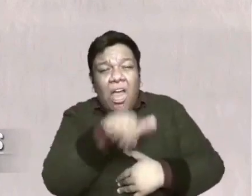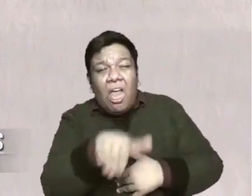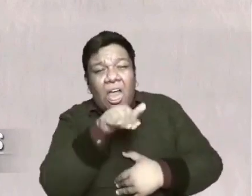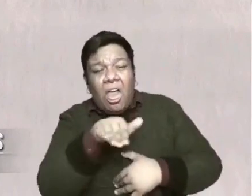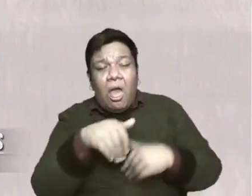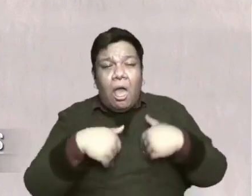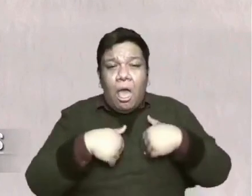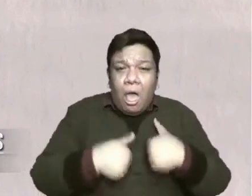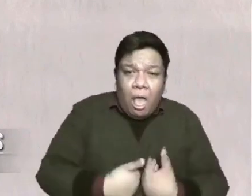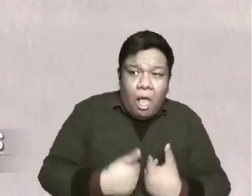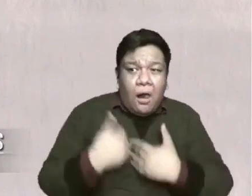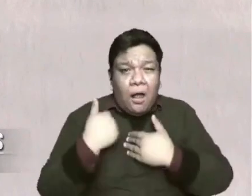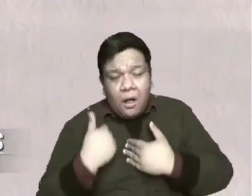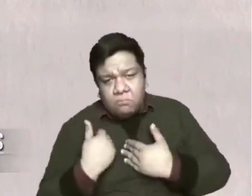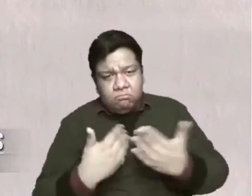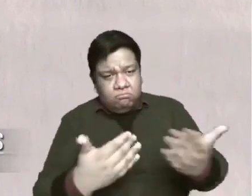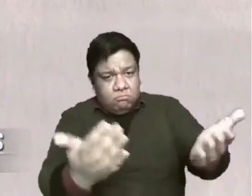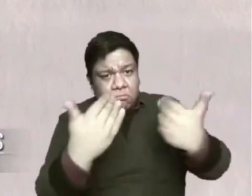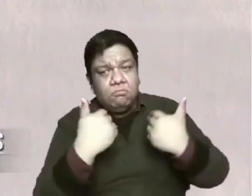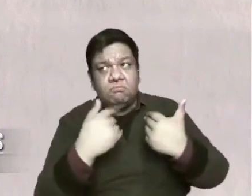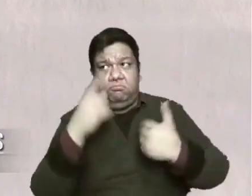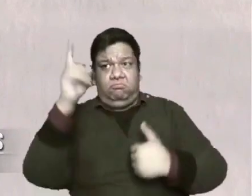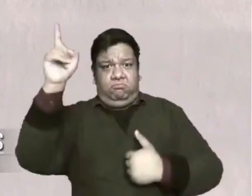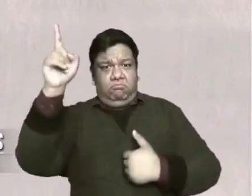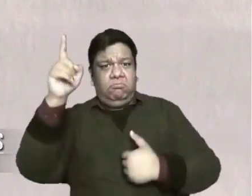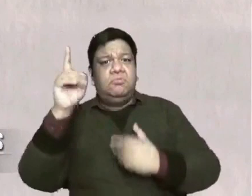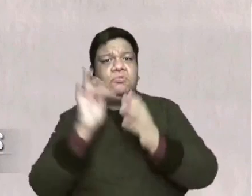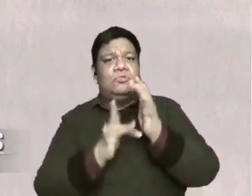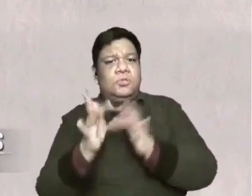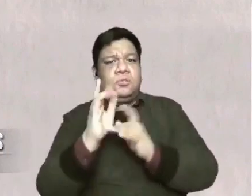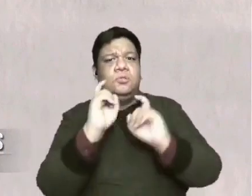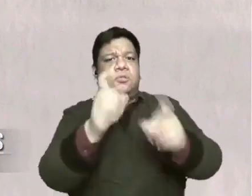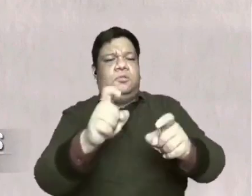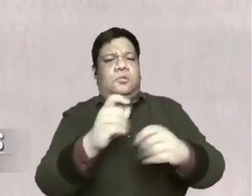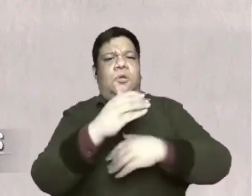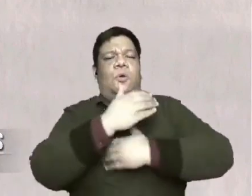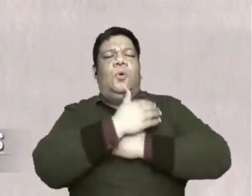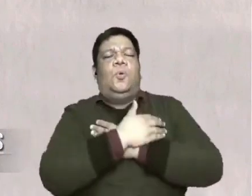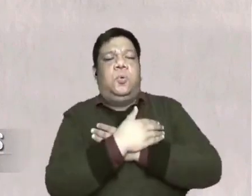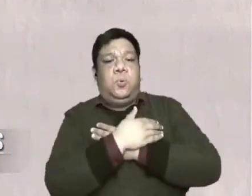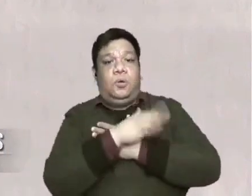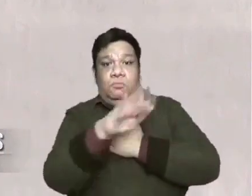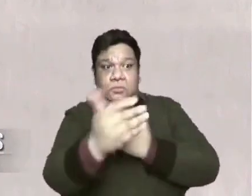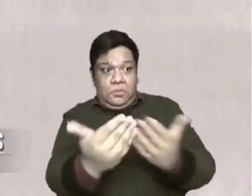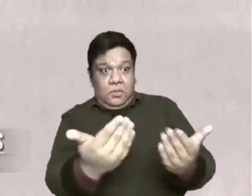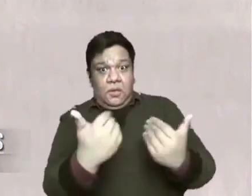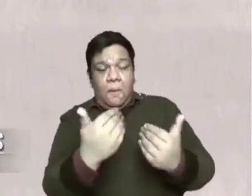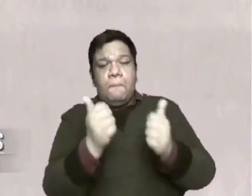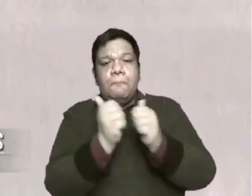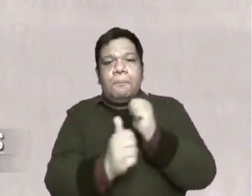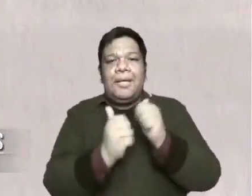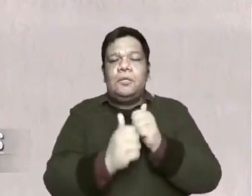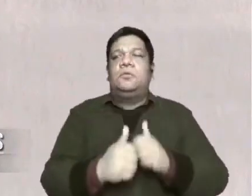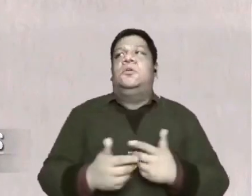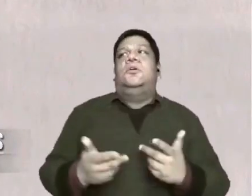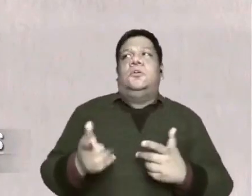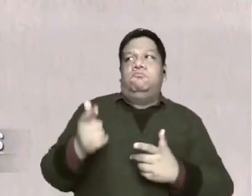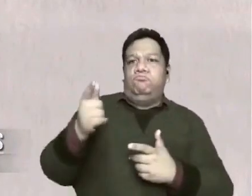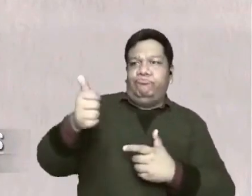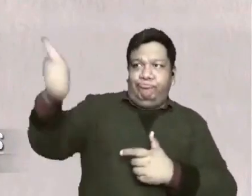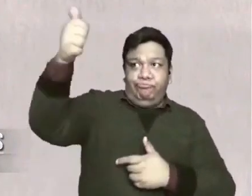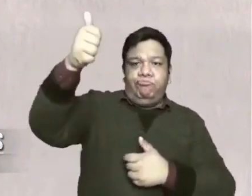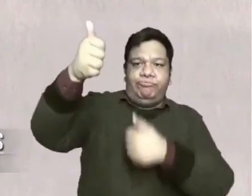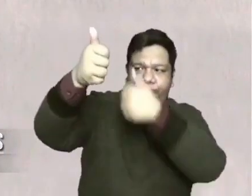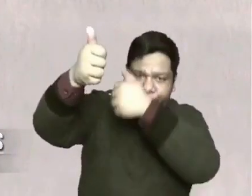who are weary and burdened, and I will give you rest. Coming to Him is actually an act of surrendering to God.